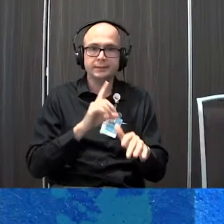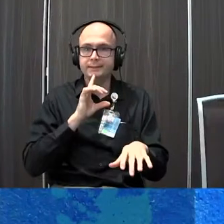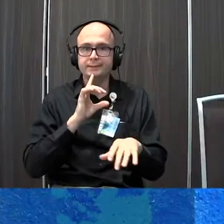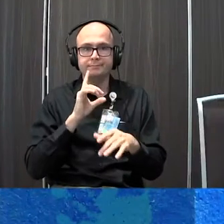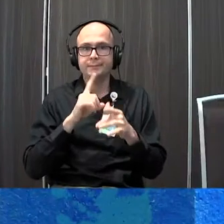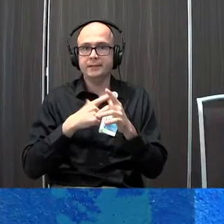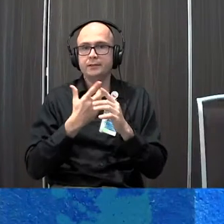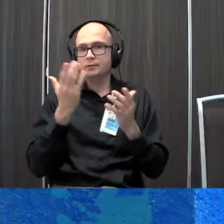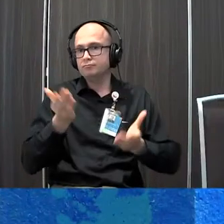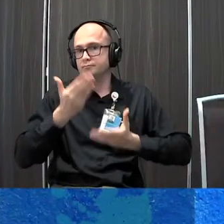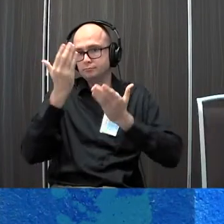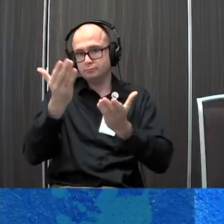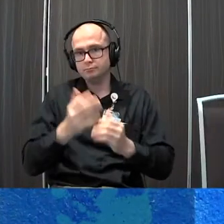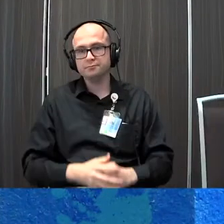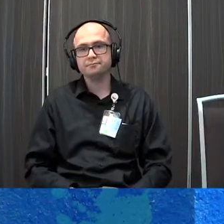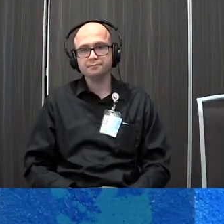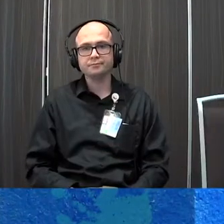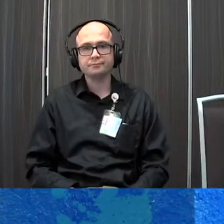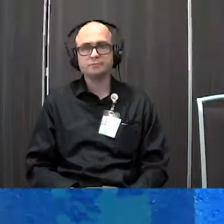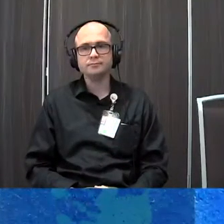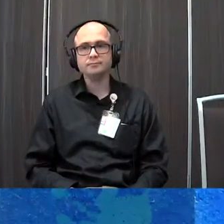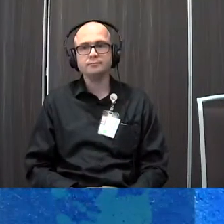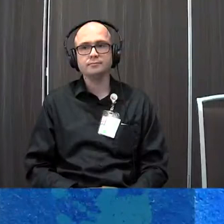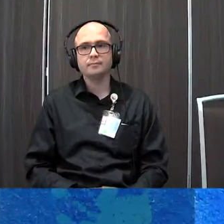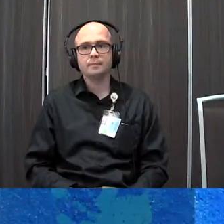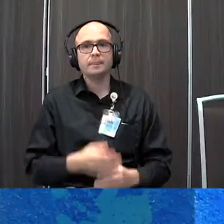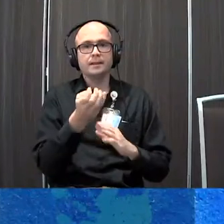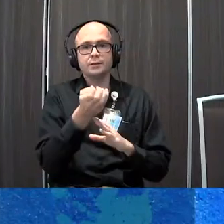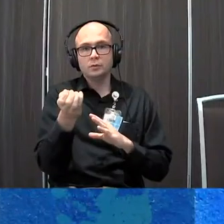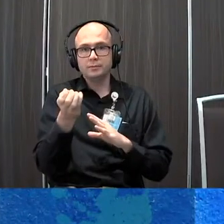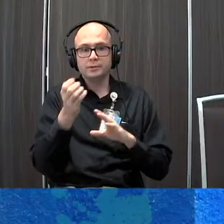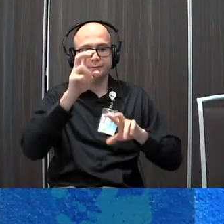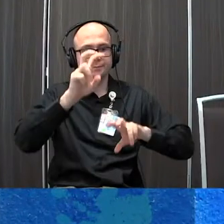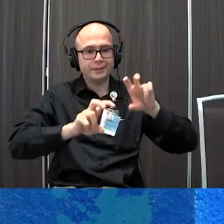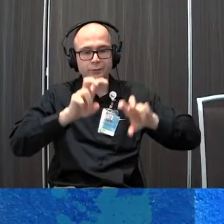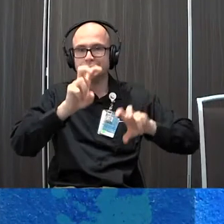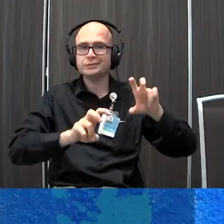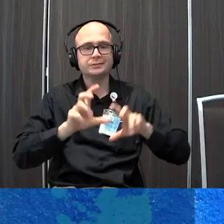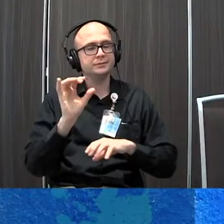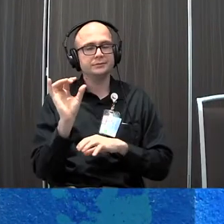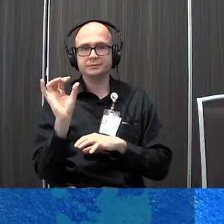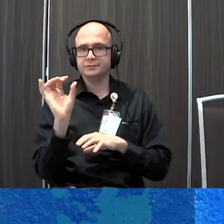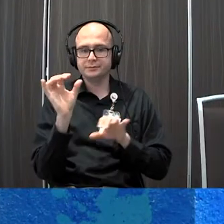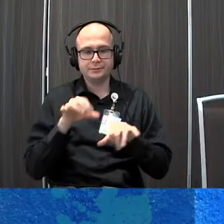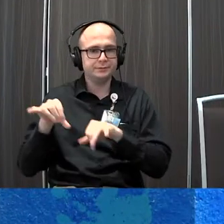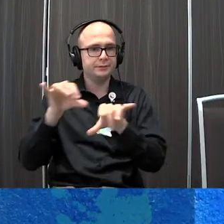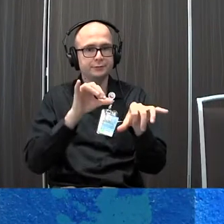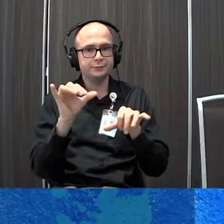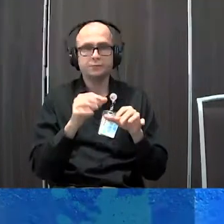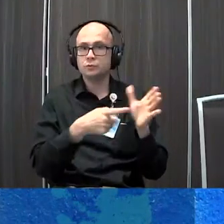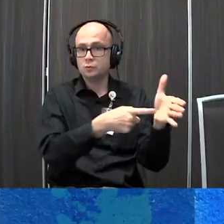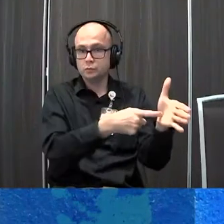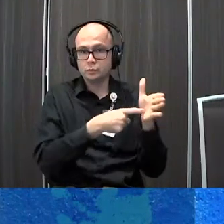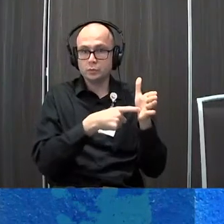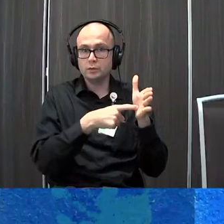recommendation the equipment evaluation is very standard as well and again these are requirements that are put out